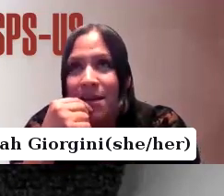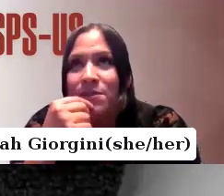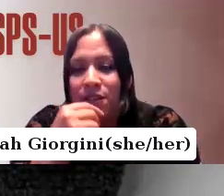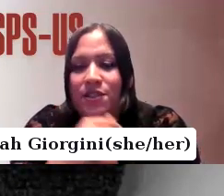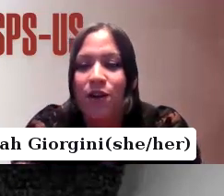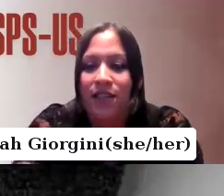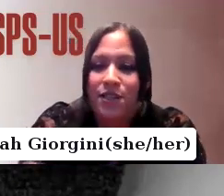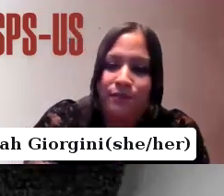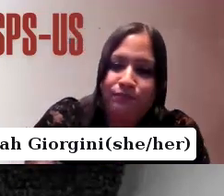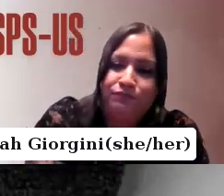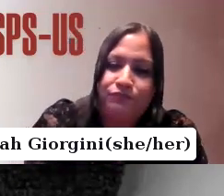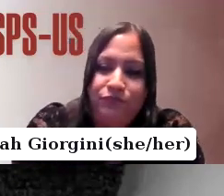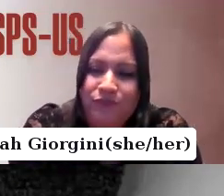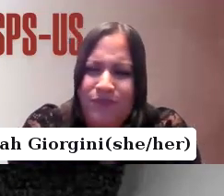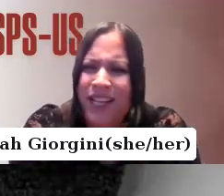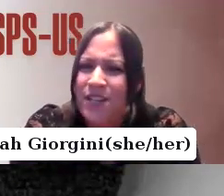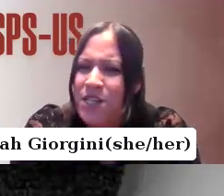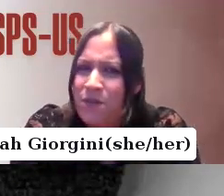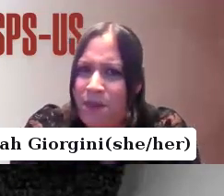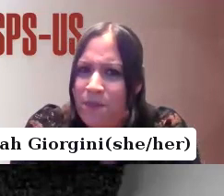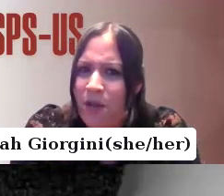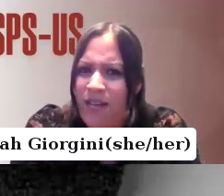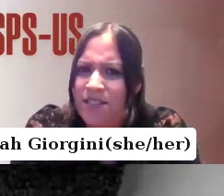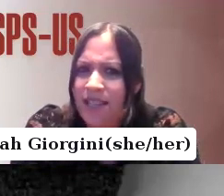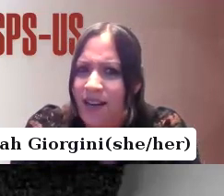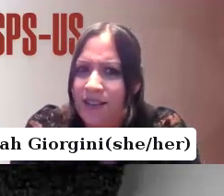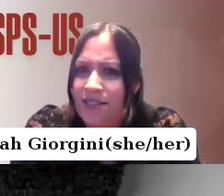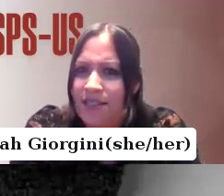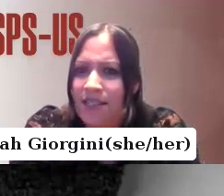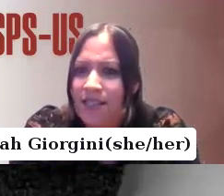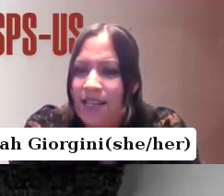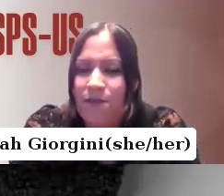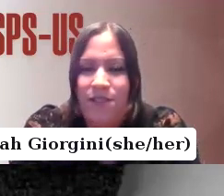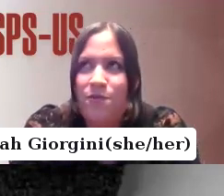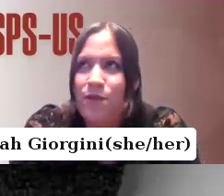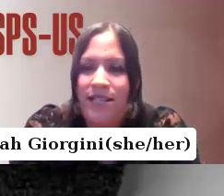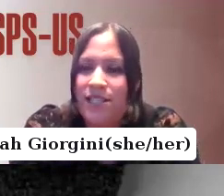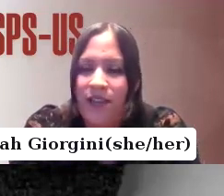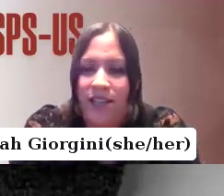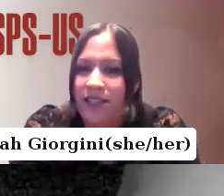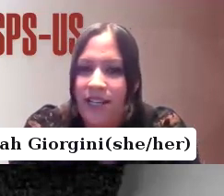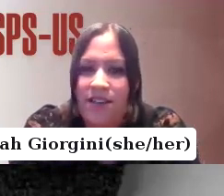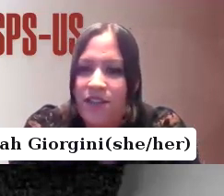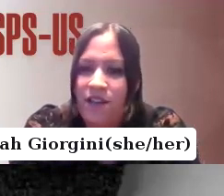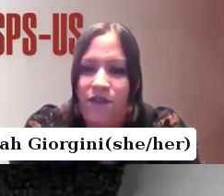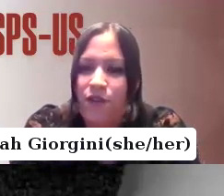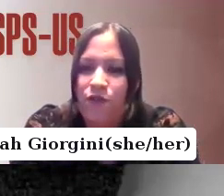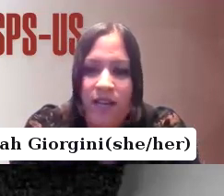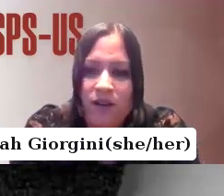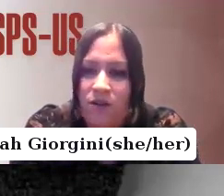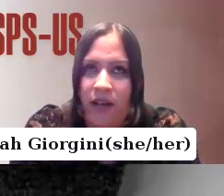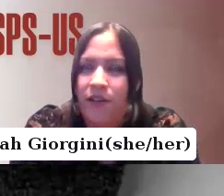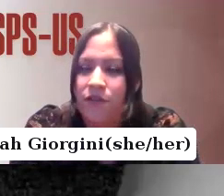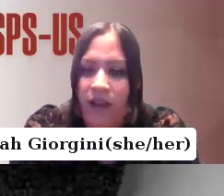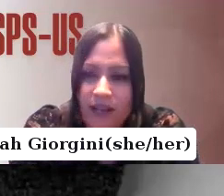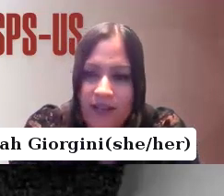I attempted to go to college but I couldn't remember my way to class it was the weirdest feeling like nothing felt